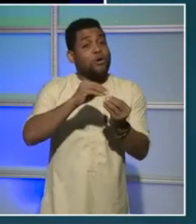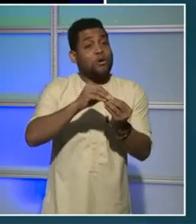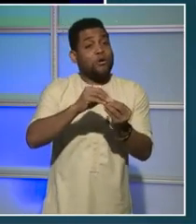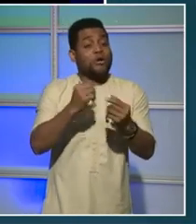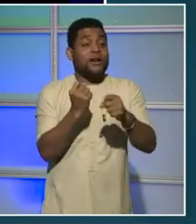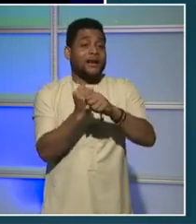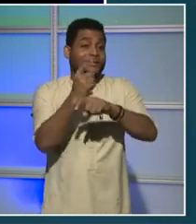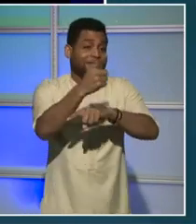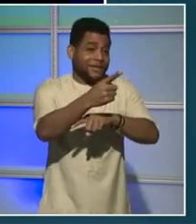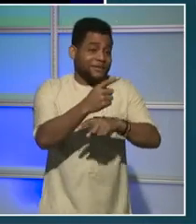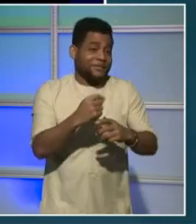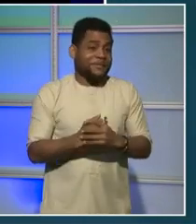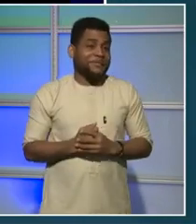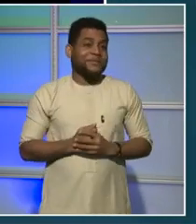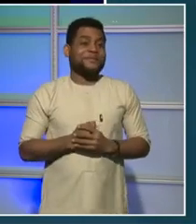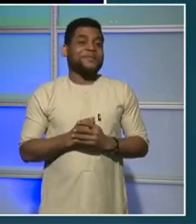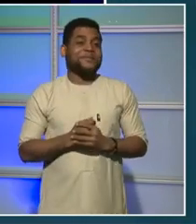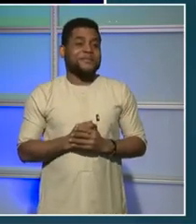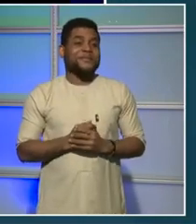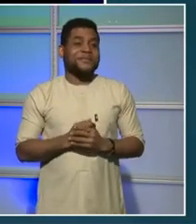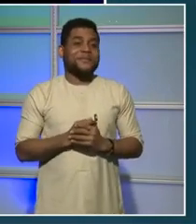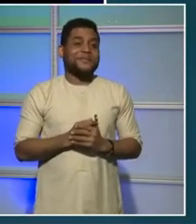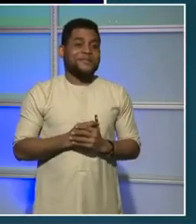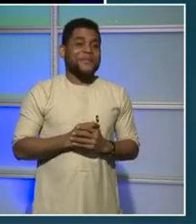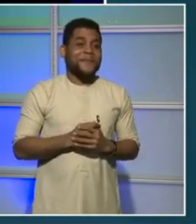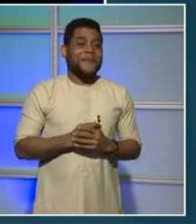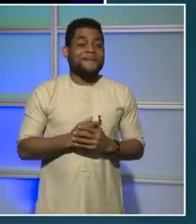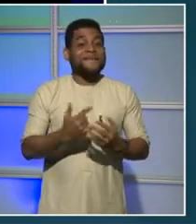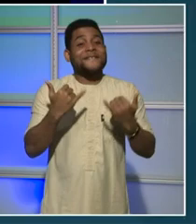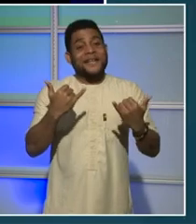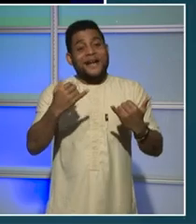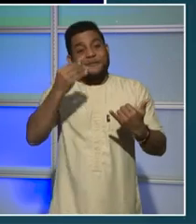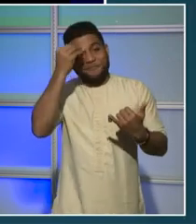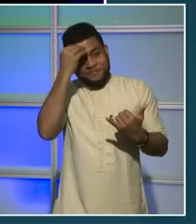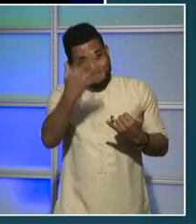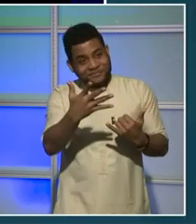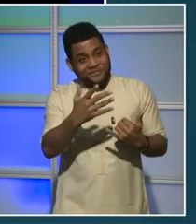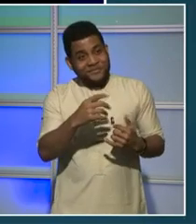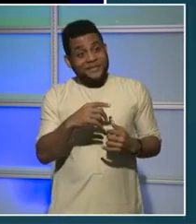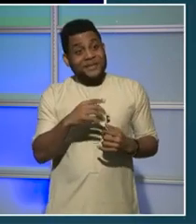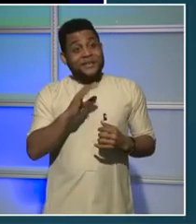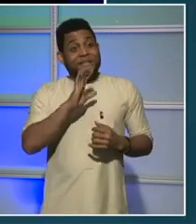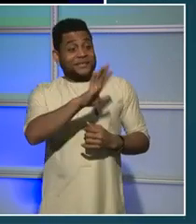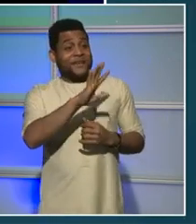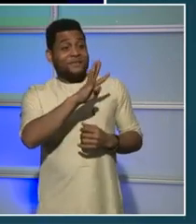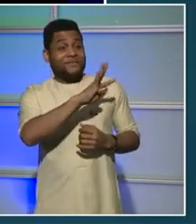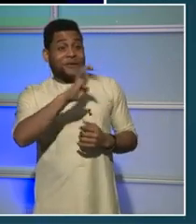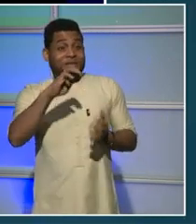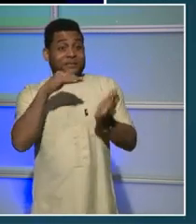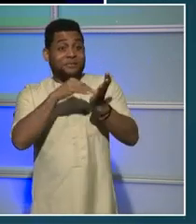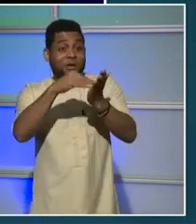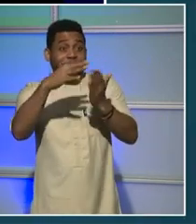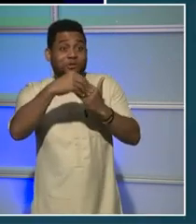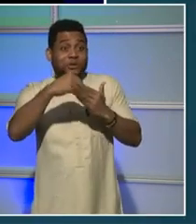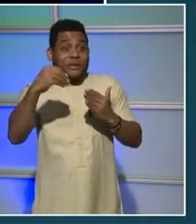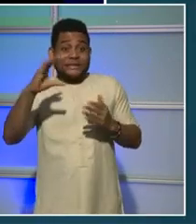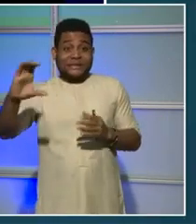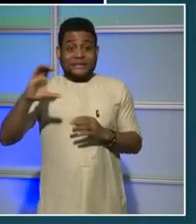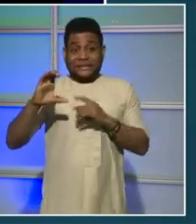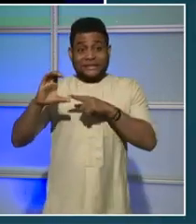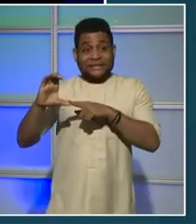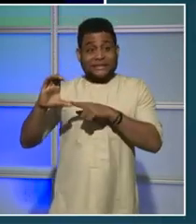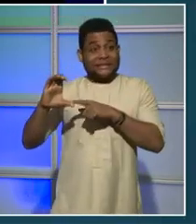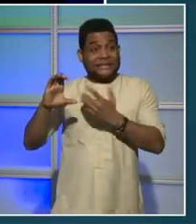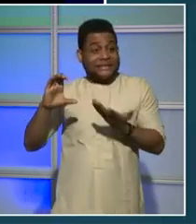to stay the course. You'll hear me say that sometimes. We did $400 million last year, and it wasn't enough. So as we go through this